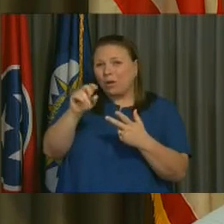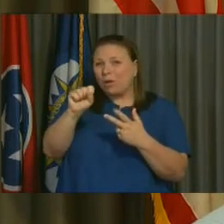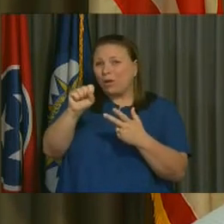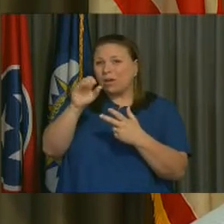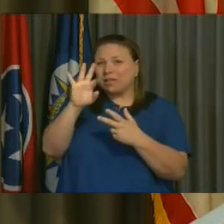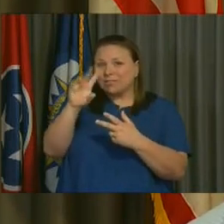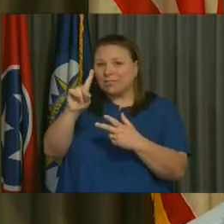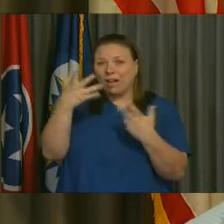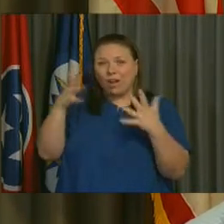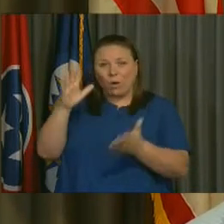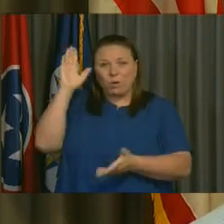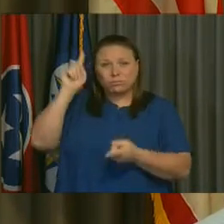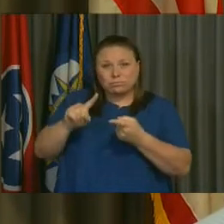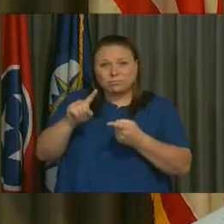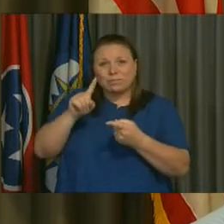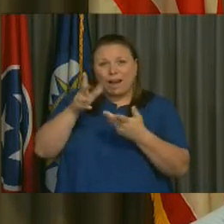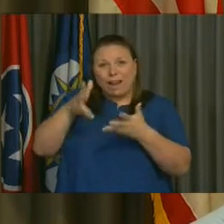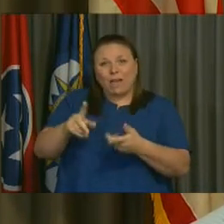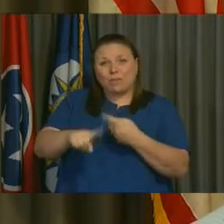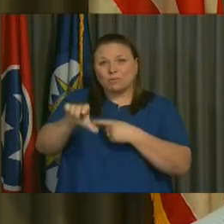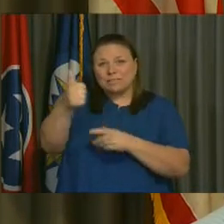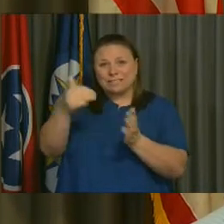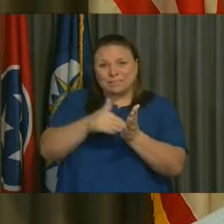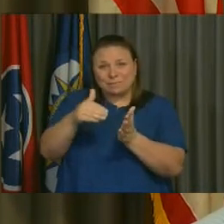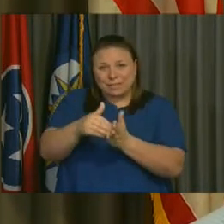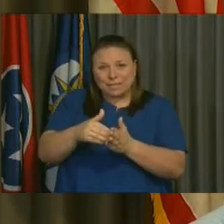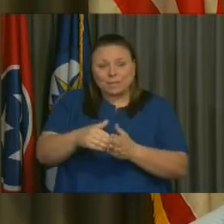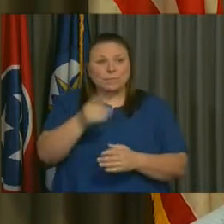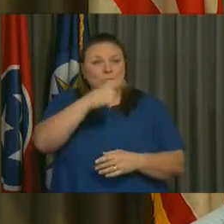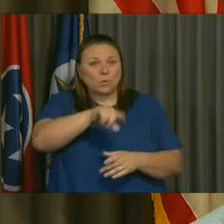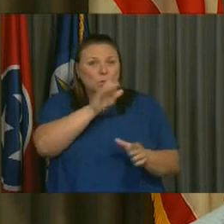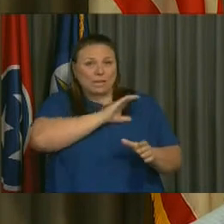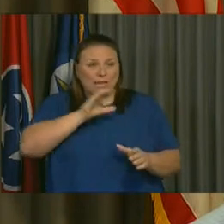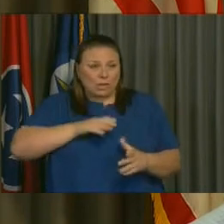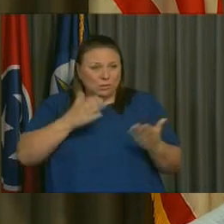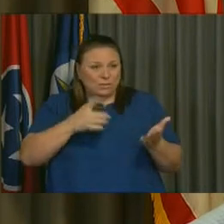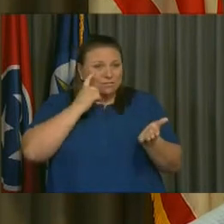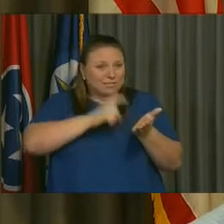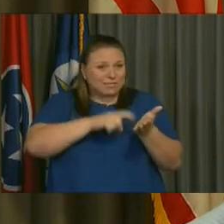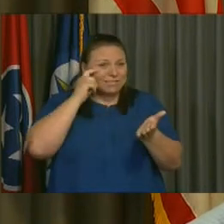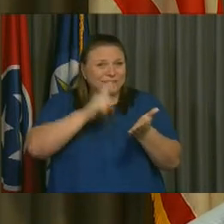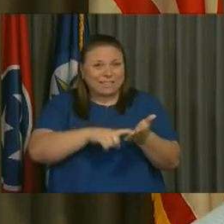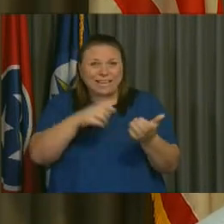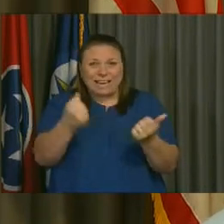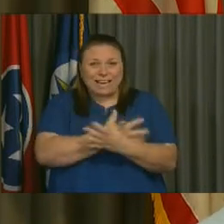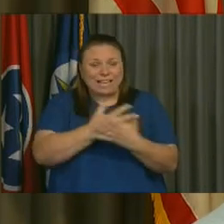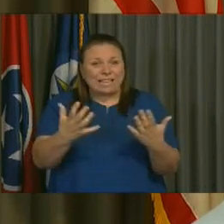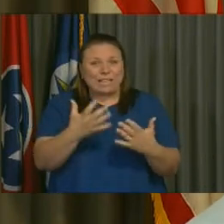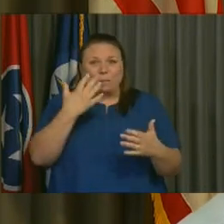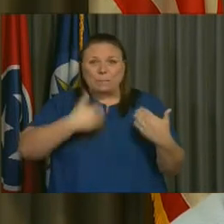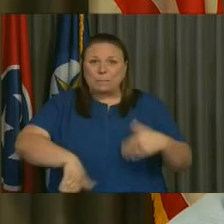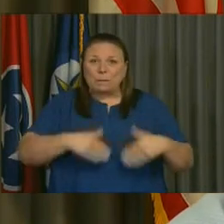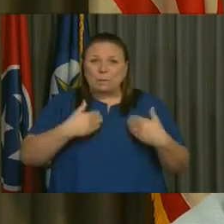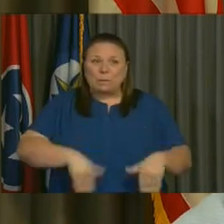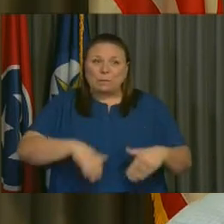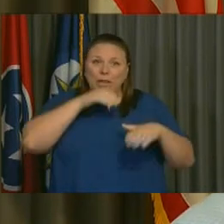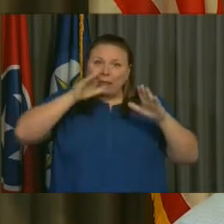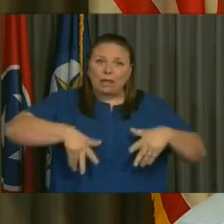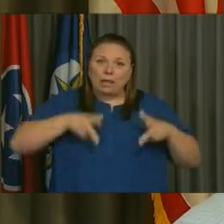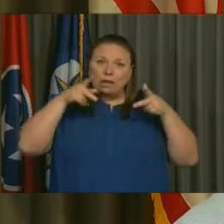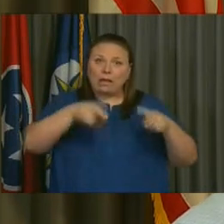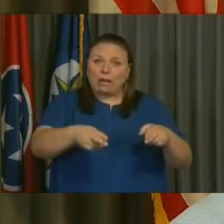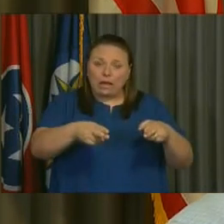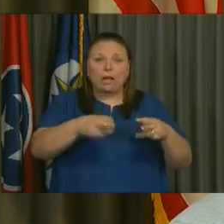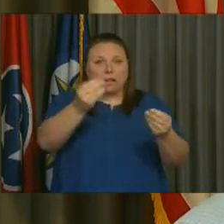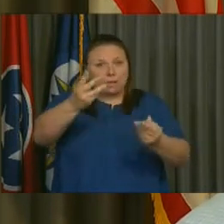a cut and will be left at $10 million. If you on the Council identify anything that is truly discretionary and has not been cut by 50%,